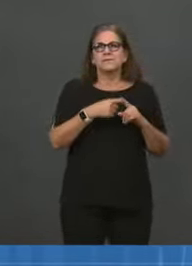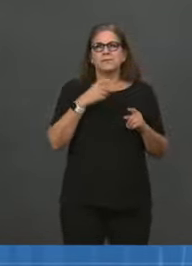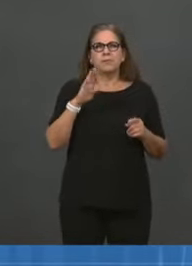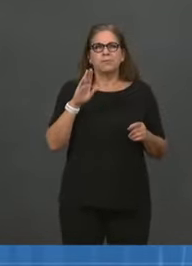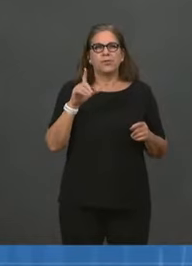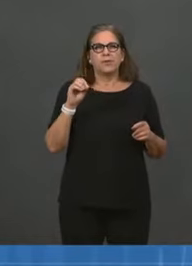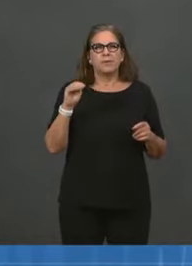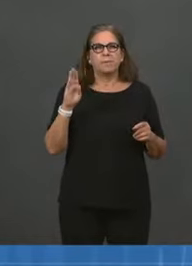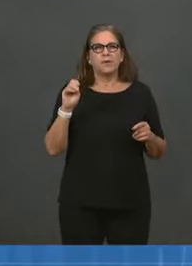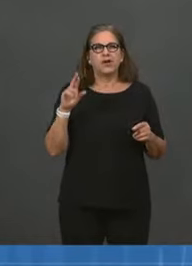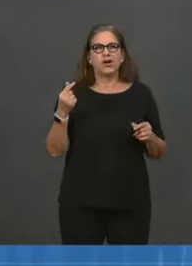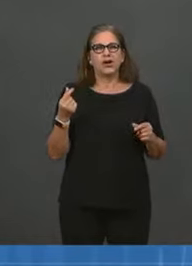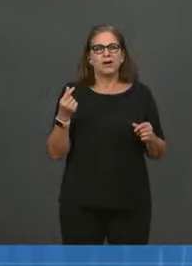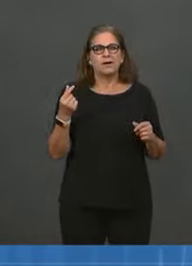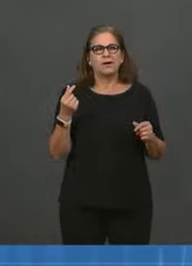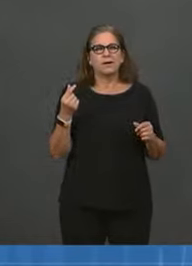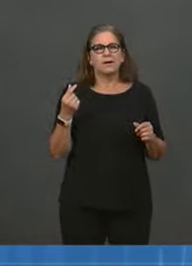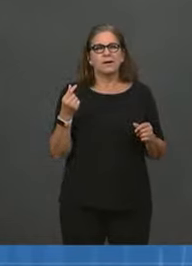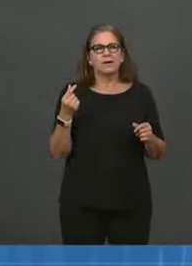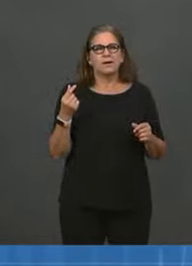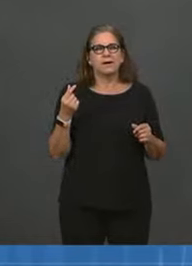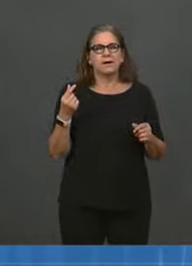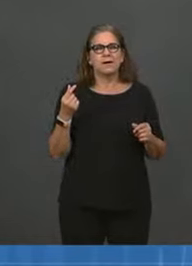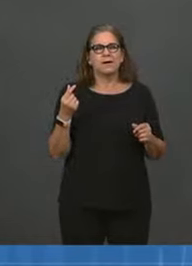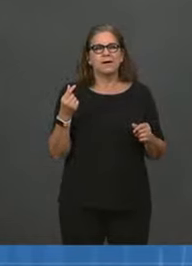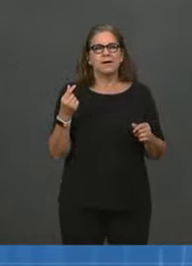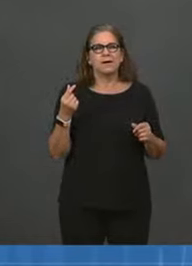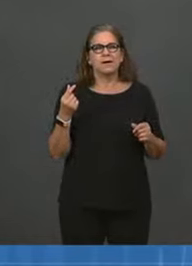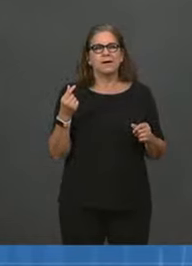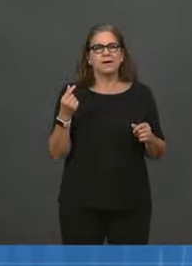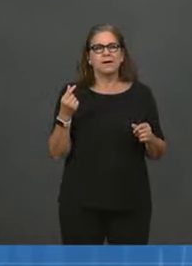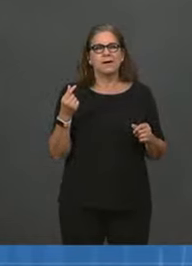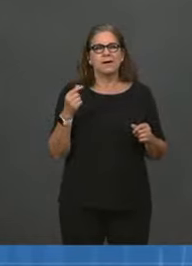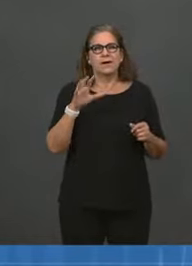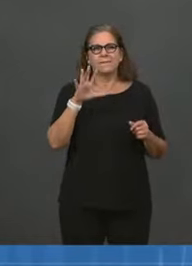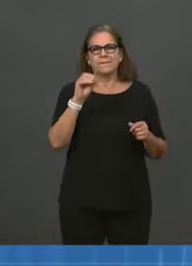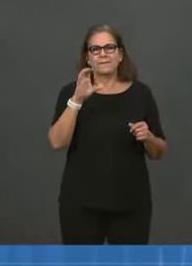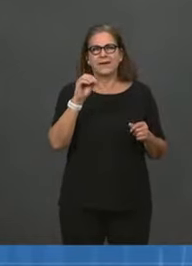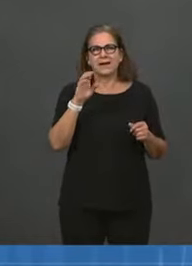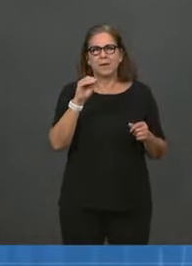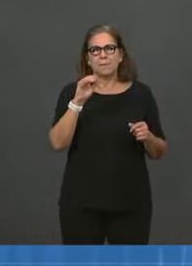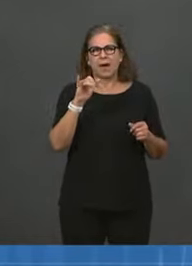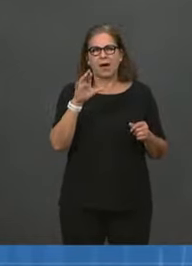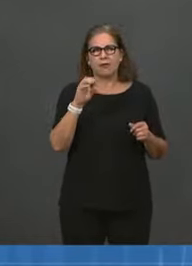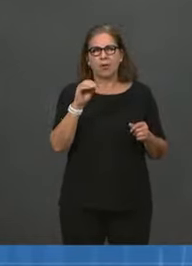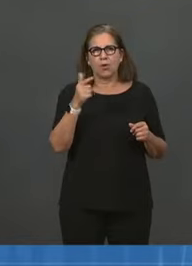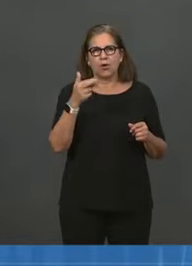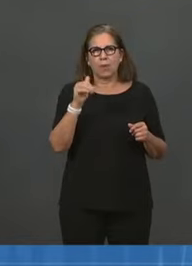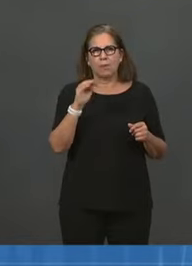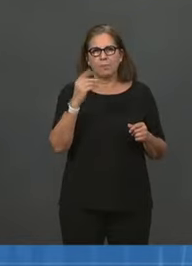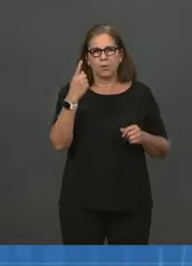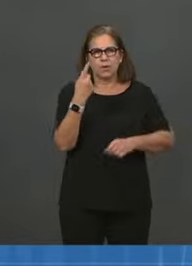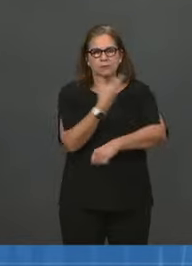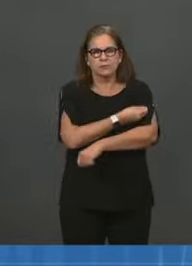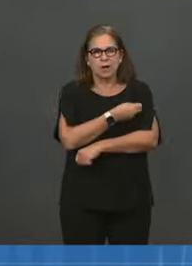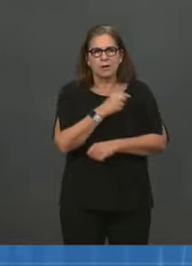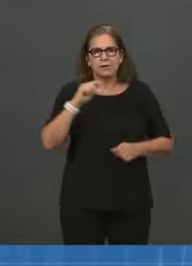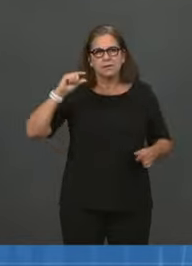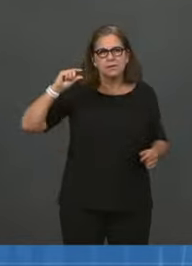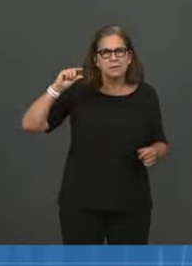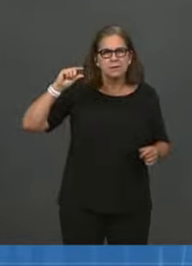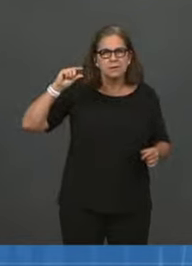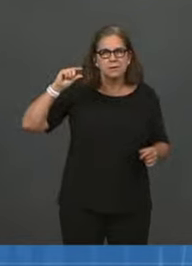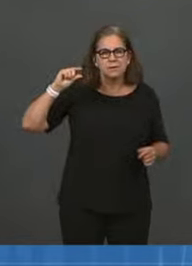NIAID study looked at a 100-microgram dose. And then I was also wondering, it seems like the recommendations on boosting right now don't necessarily make a